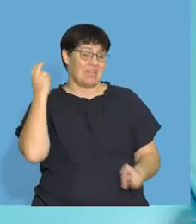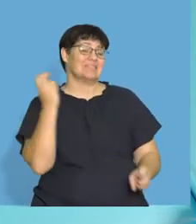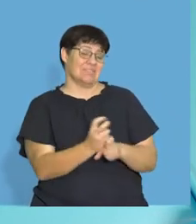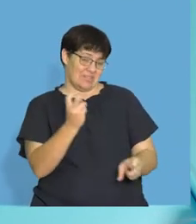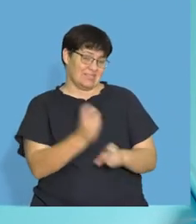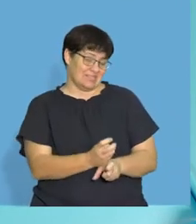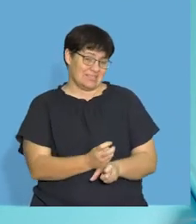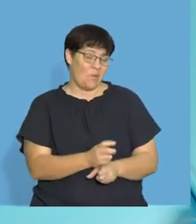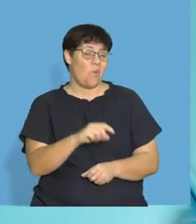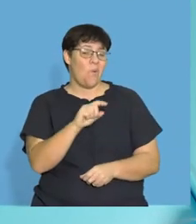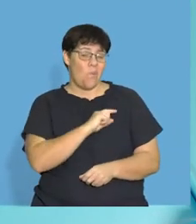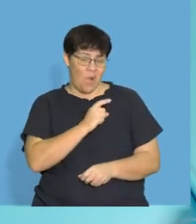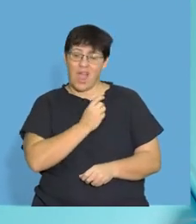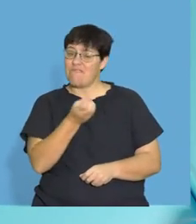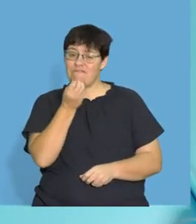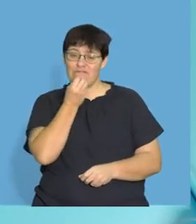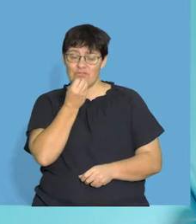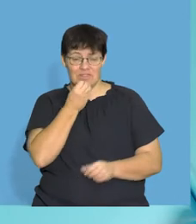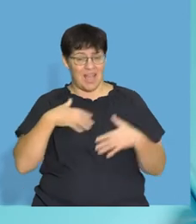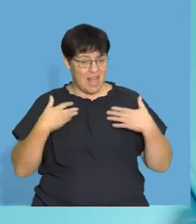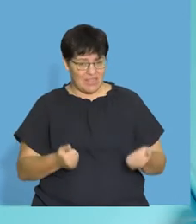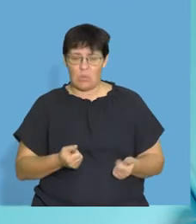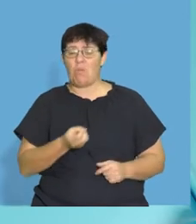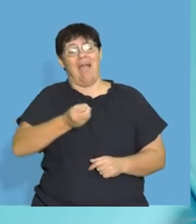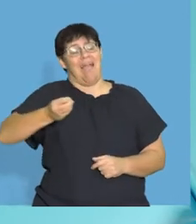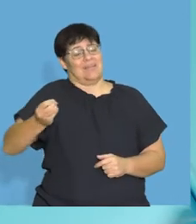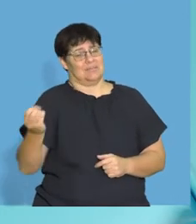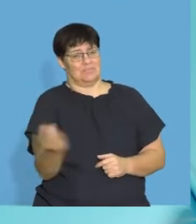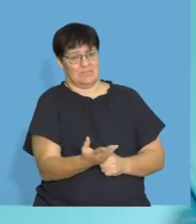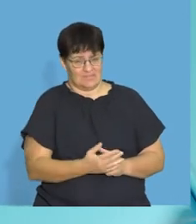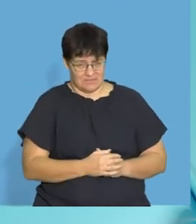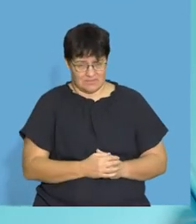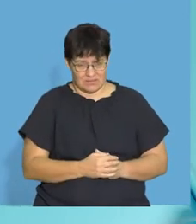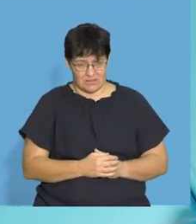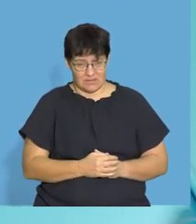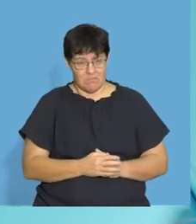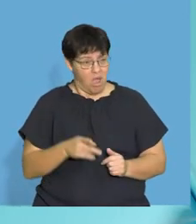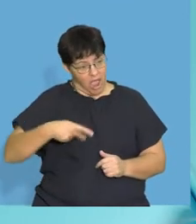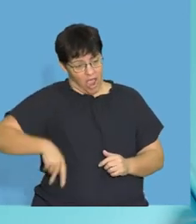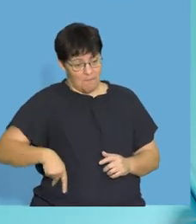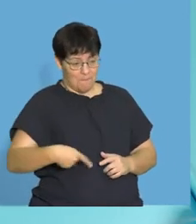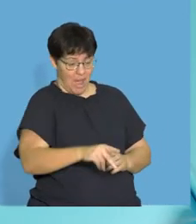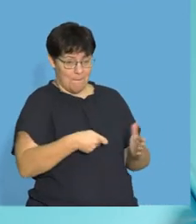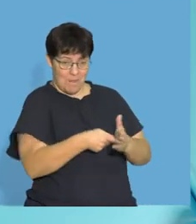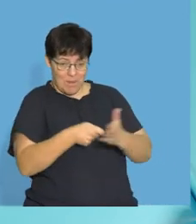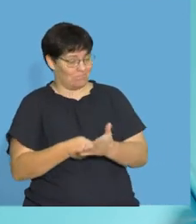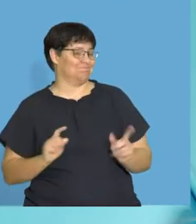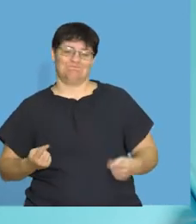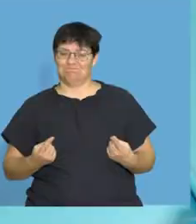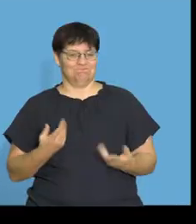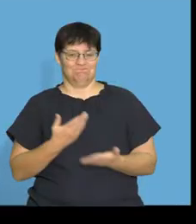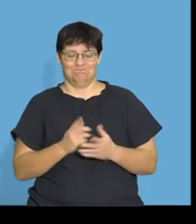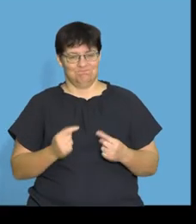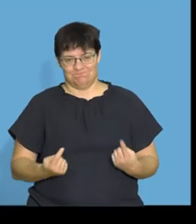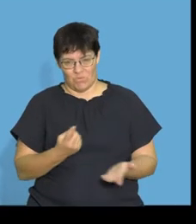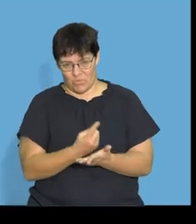in our country if, unfortunately, food, healthy food is expensive and you can't always able to afford it.